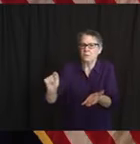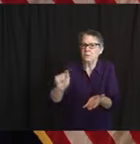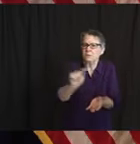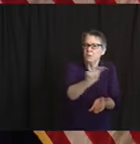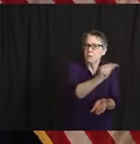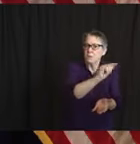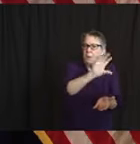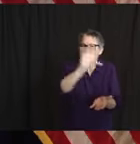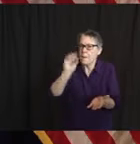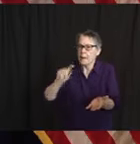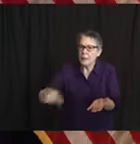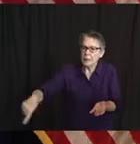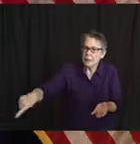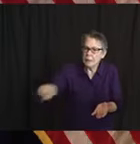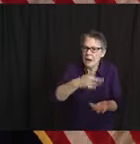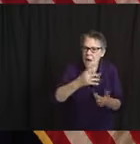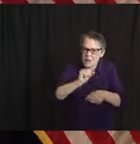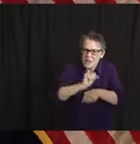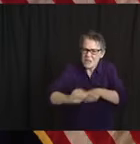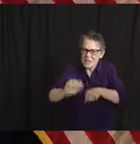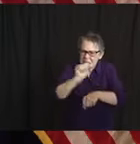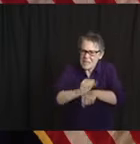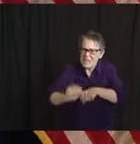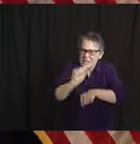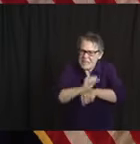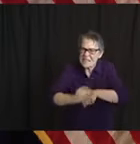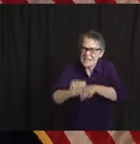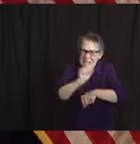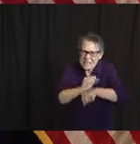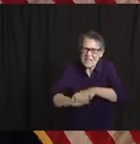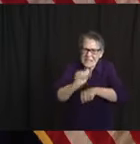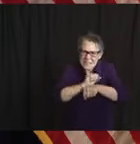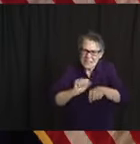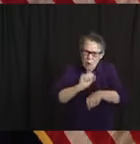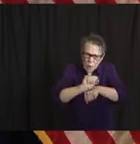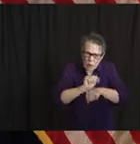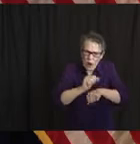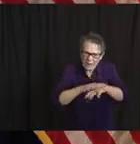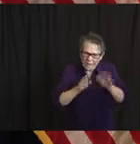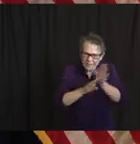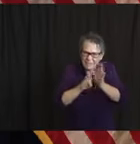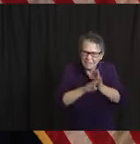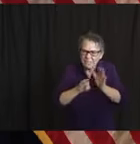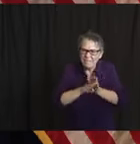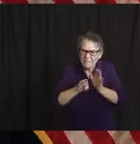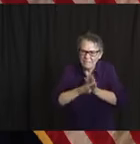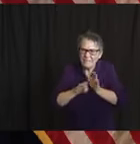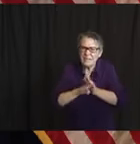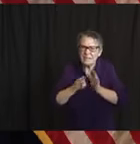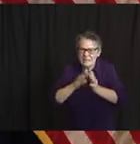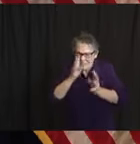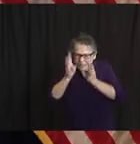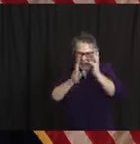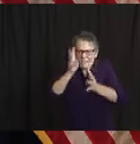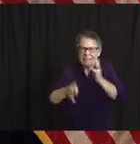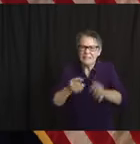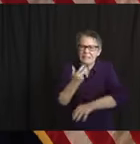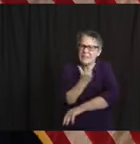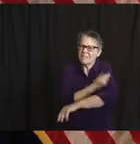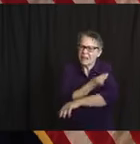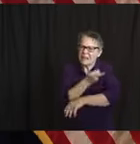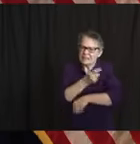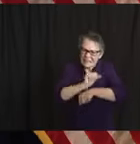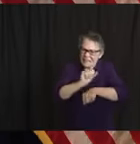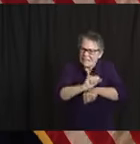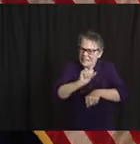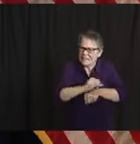that are aggressively pursuing a vaccine. I've mentioned before that I've had a number of conversations with Alex Gorski, the CEO of